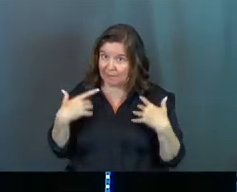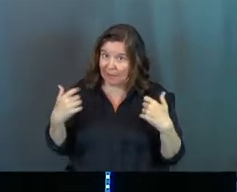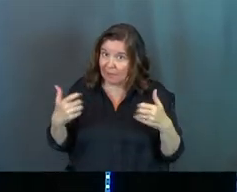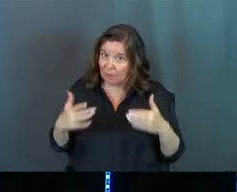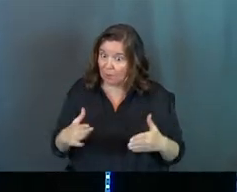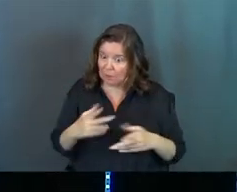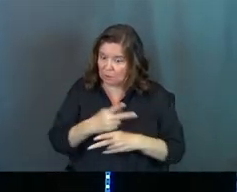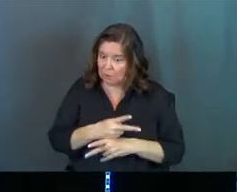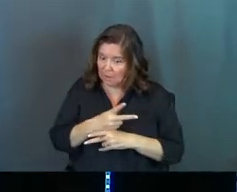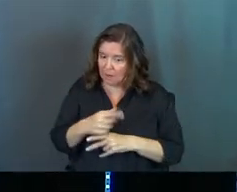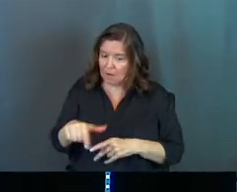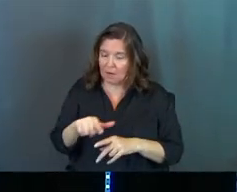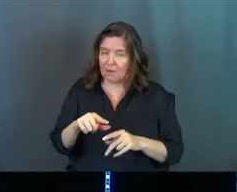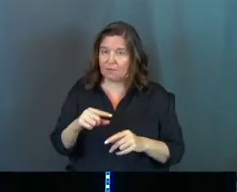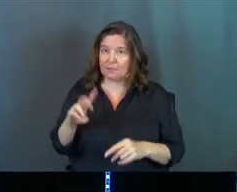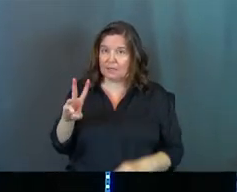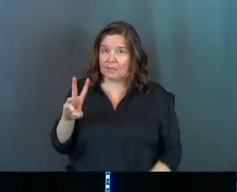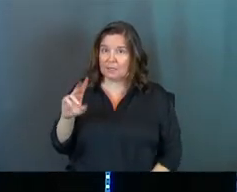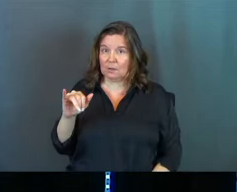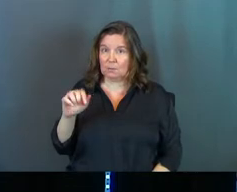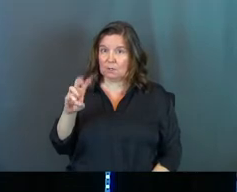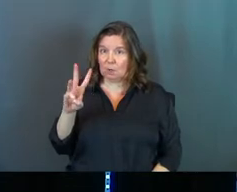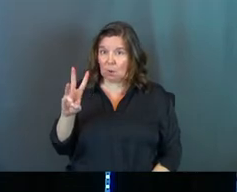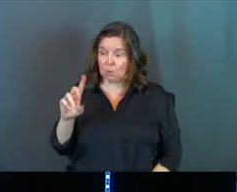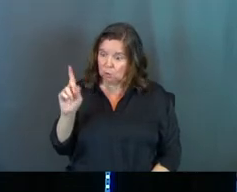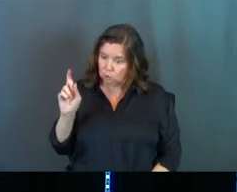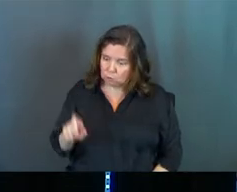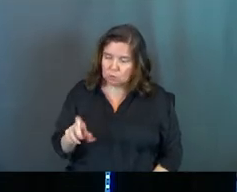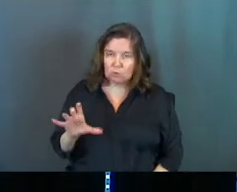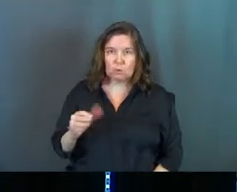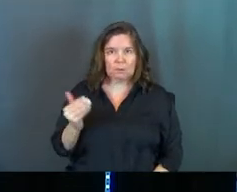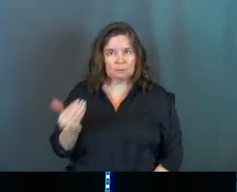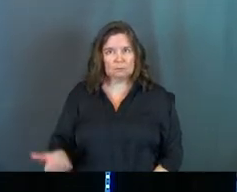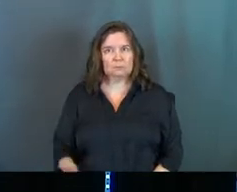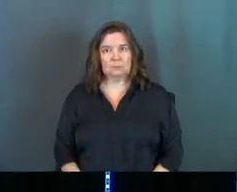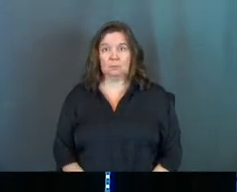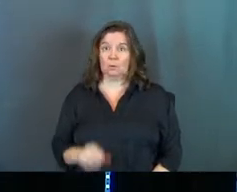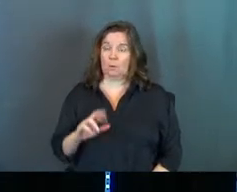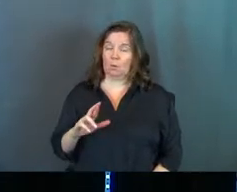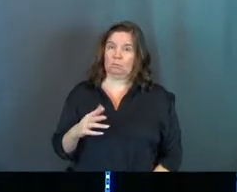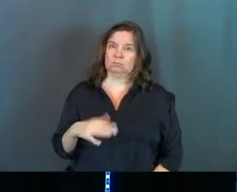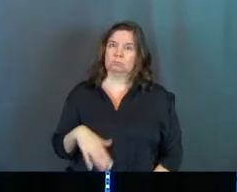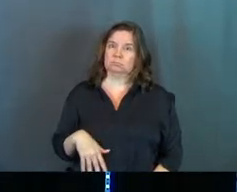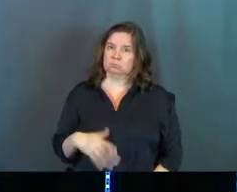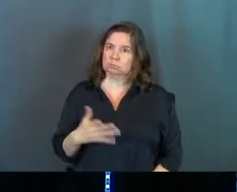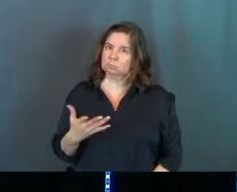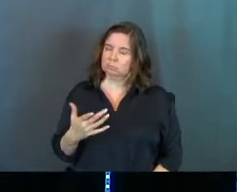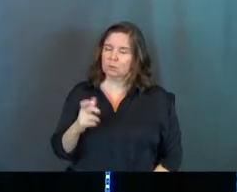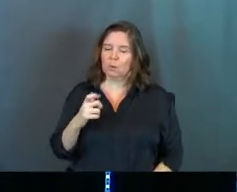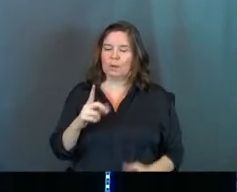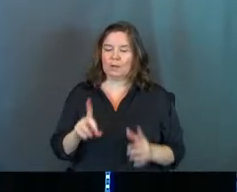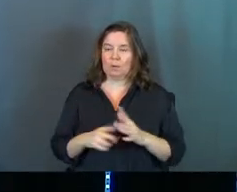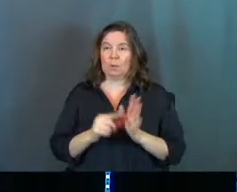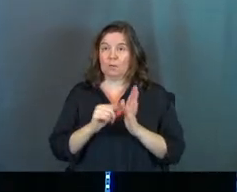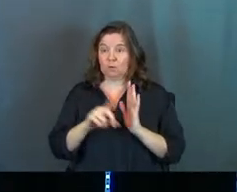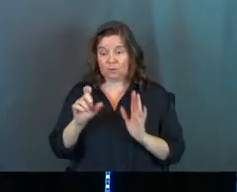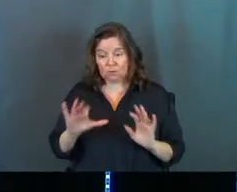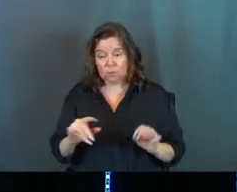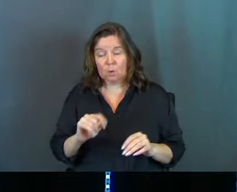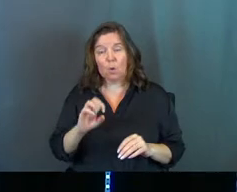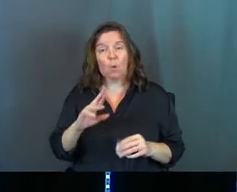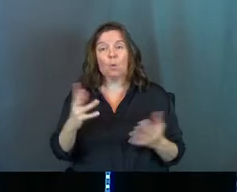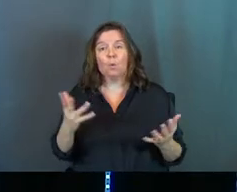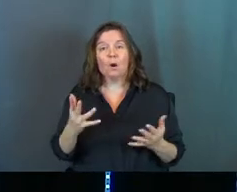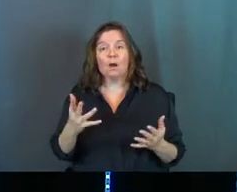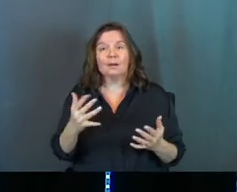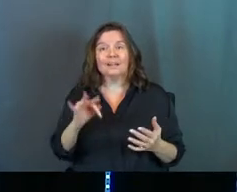healthy way to take care of these widows, you better do it or else, you know? That's when he comes out the verse. He's like, you better do it or else